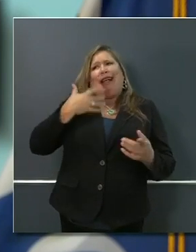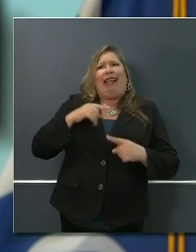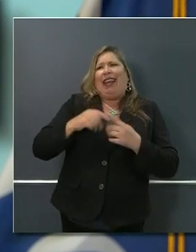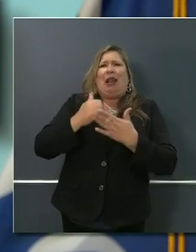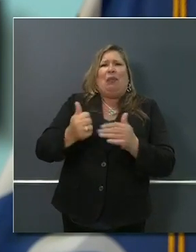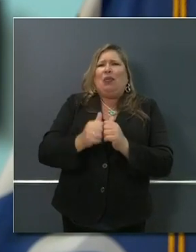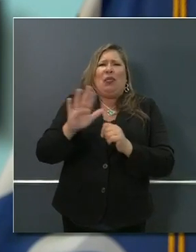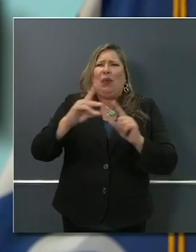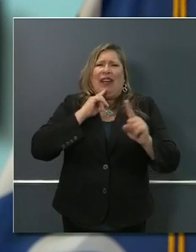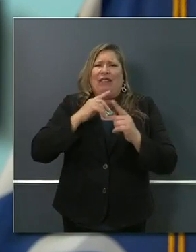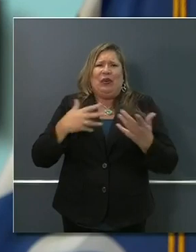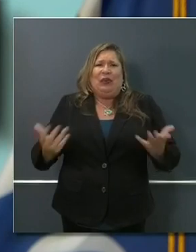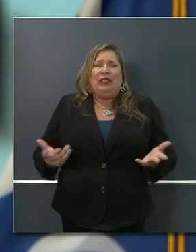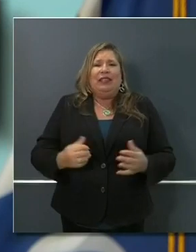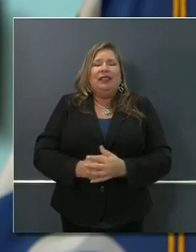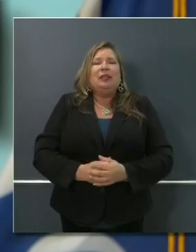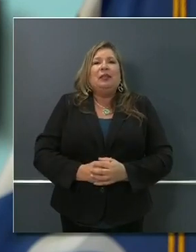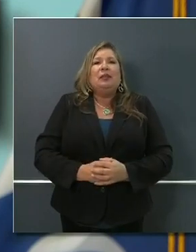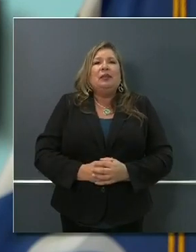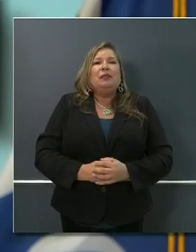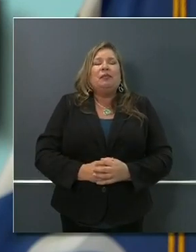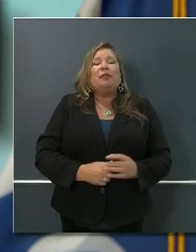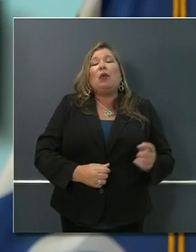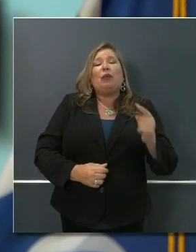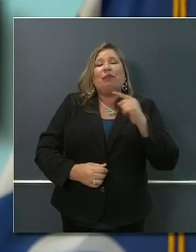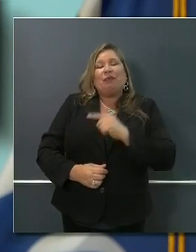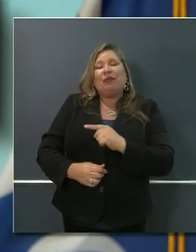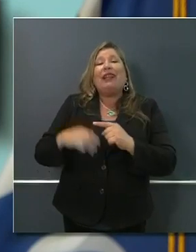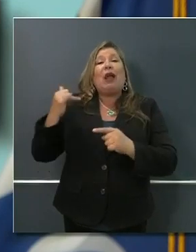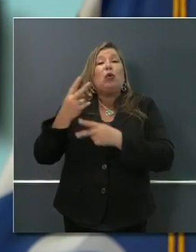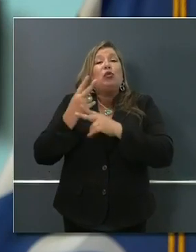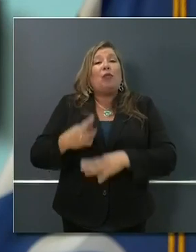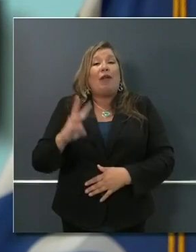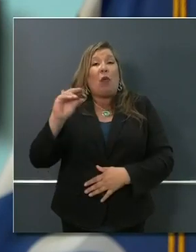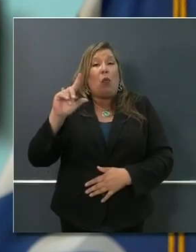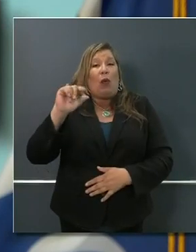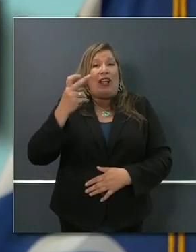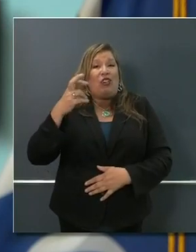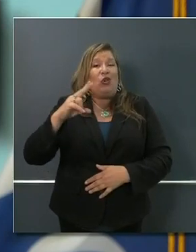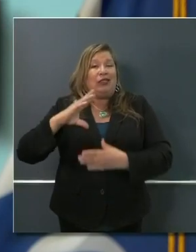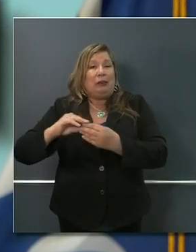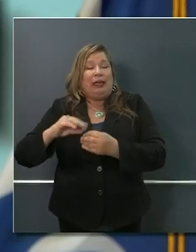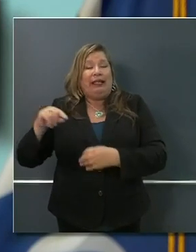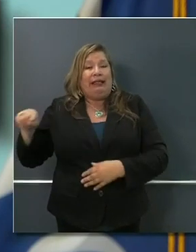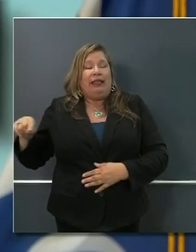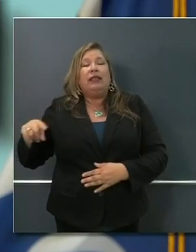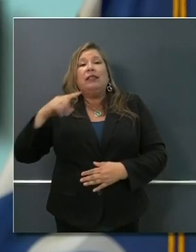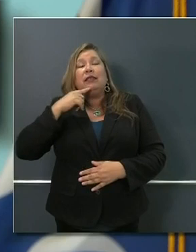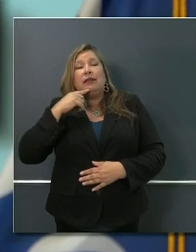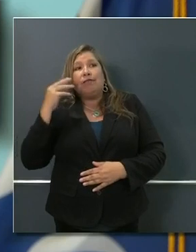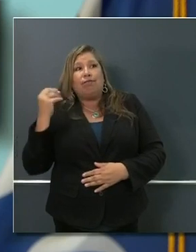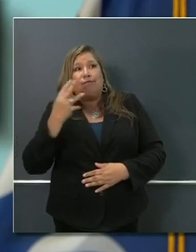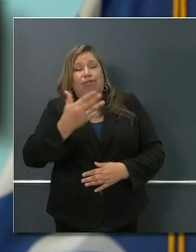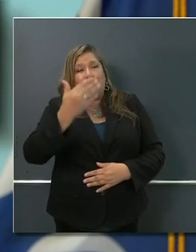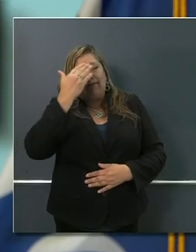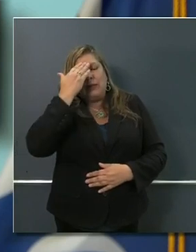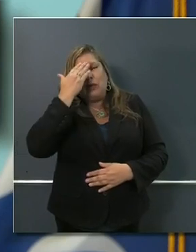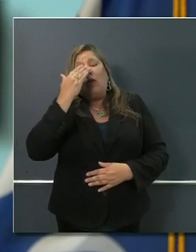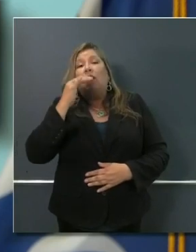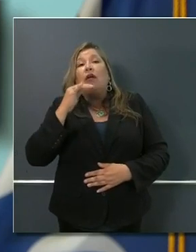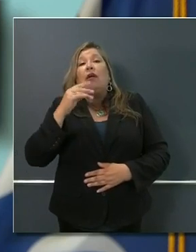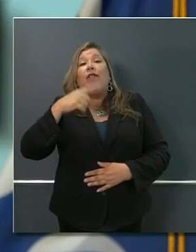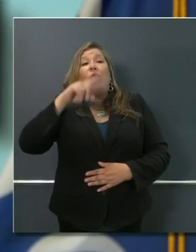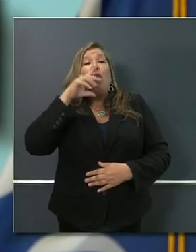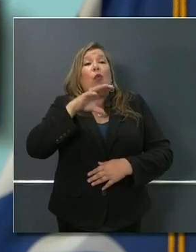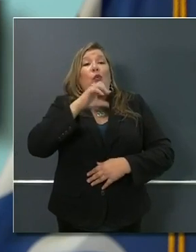we were saying is the Orange County order satisfies Orange County. The sheriff will not come and ticket